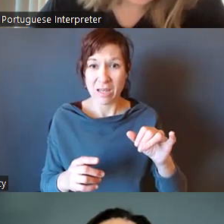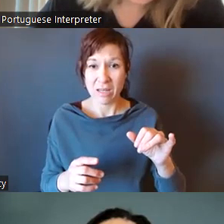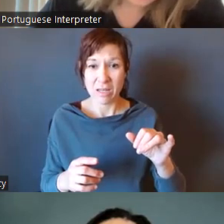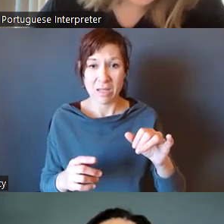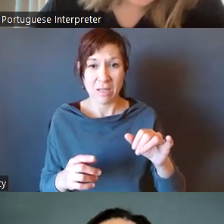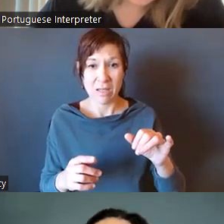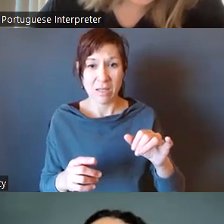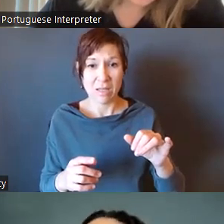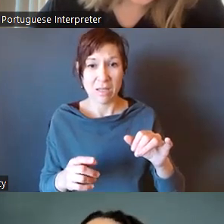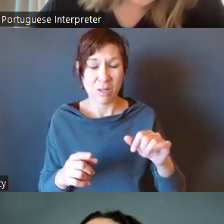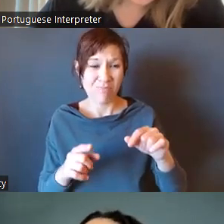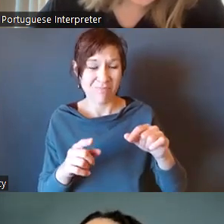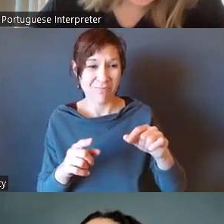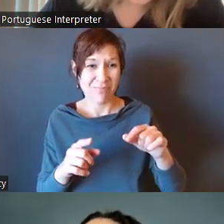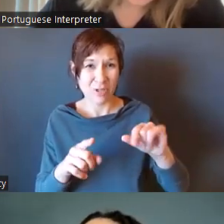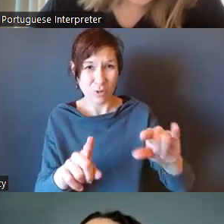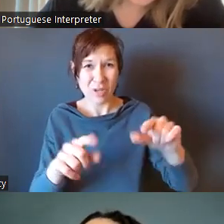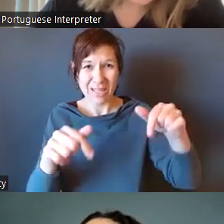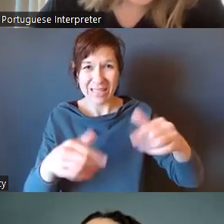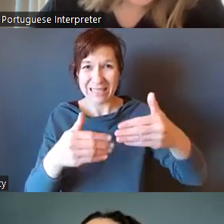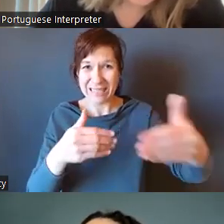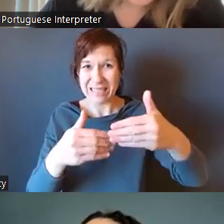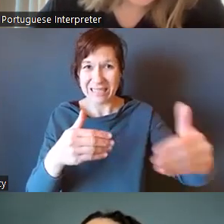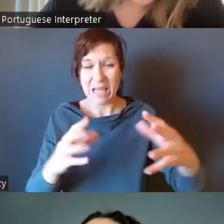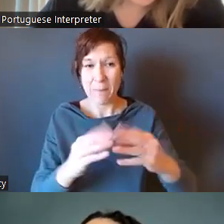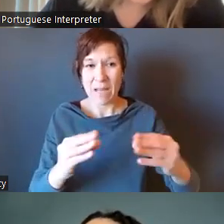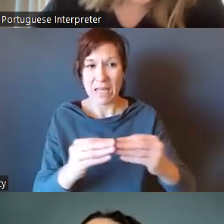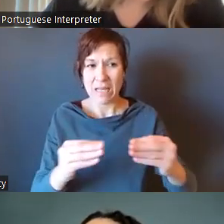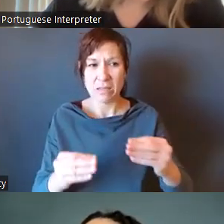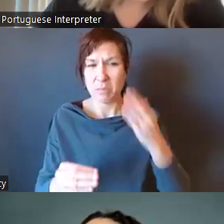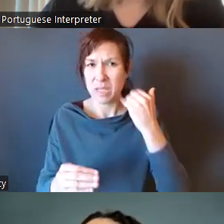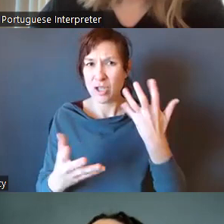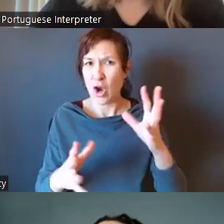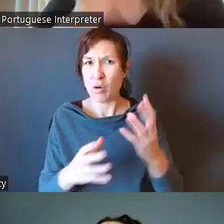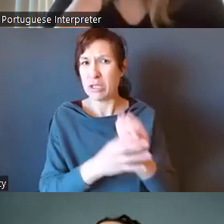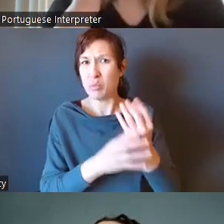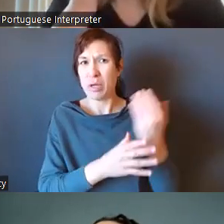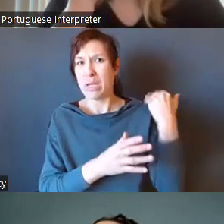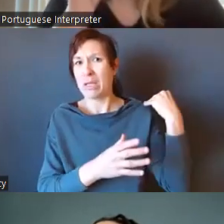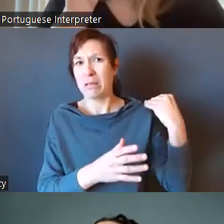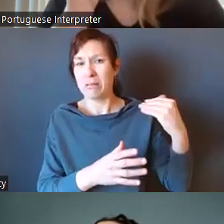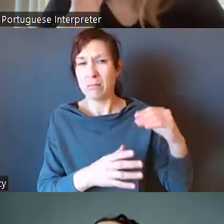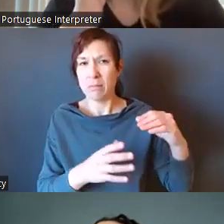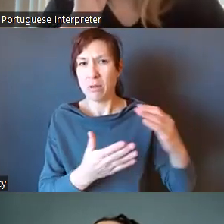spring, I'm conscious about the time and how we might go forward. So,